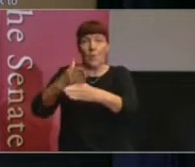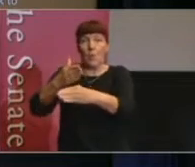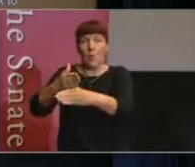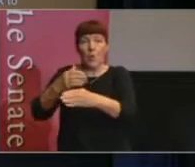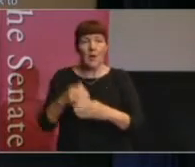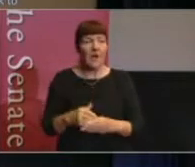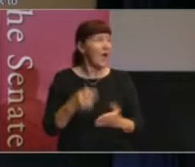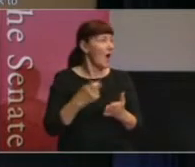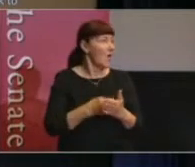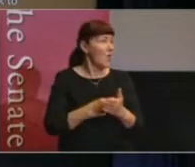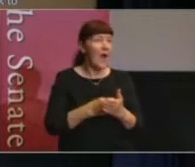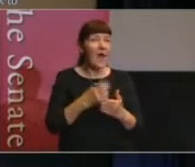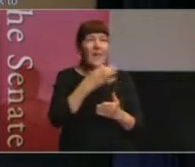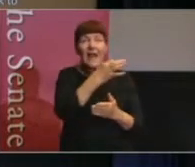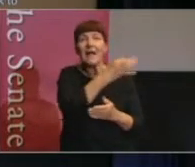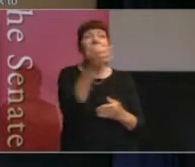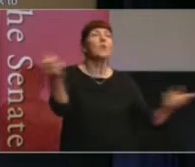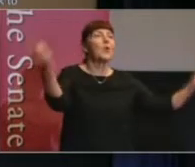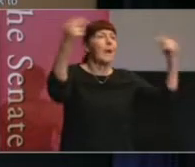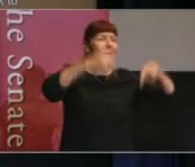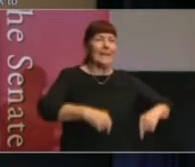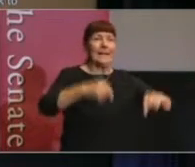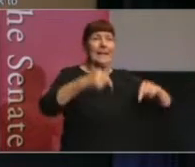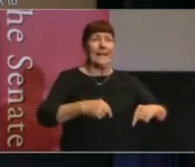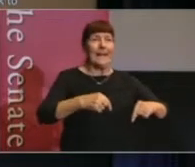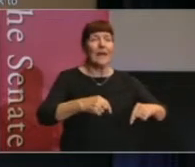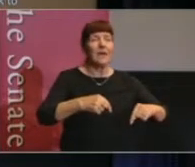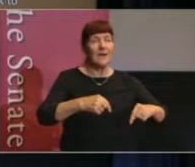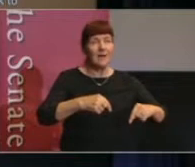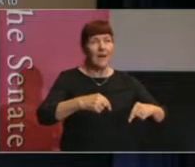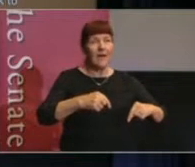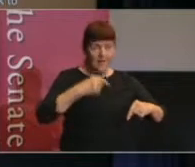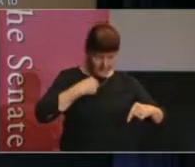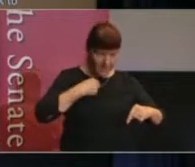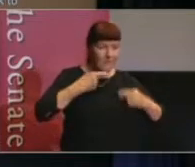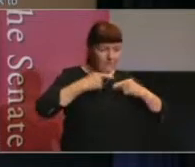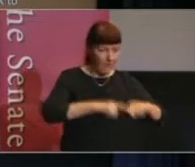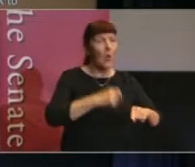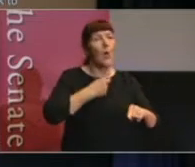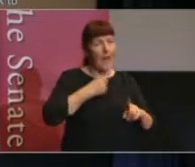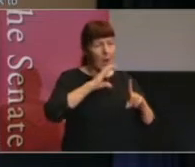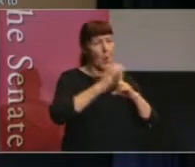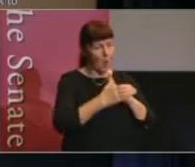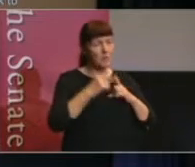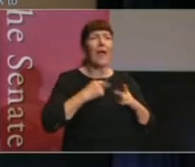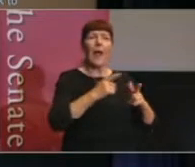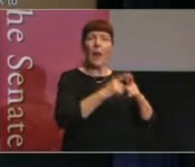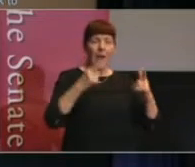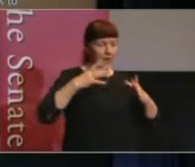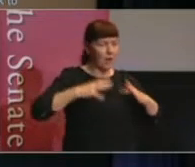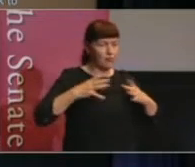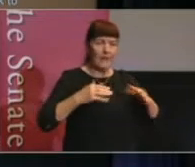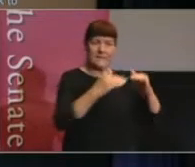everyone to come in here, replicate our culture, our language, our dress, our formality,